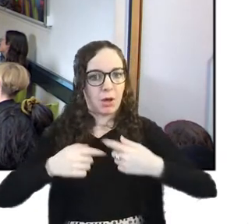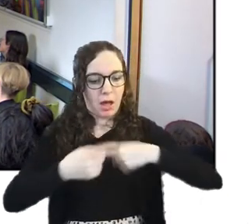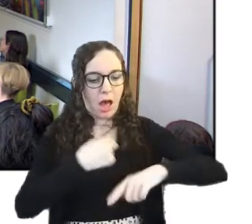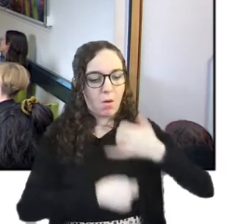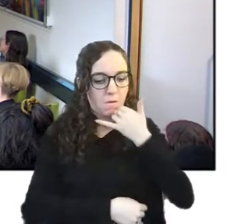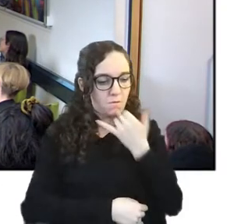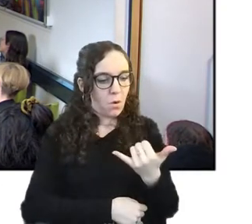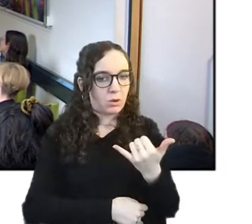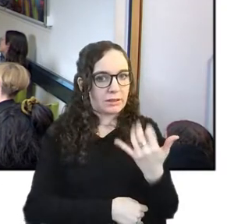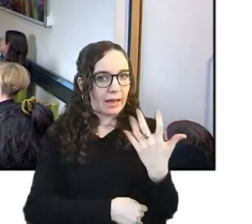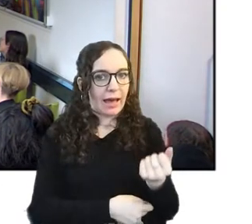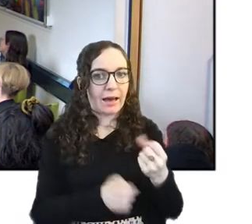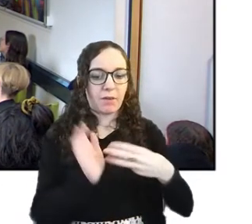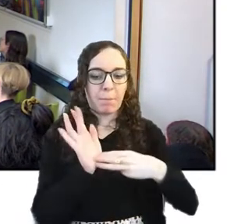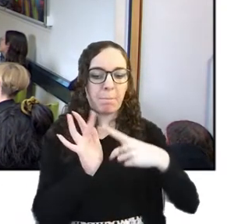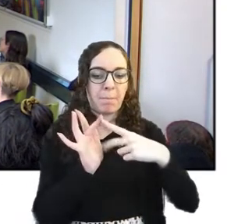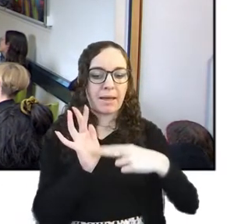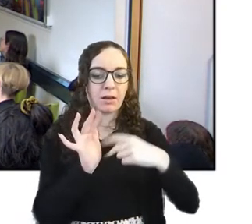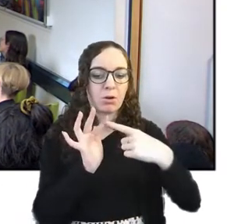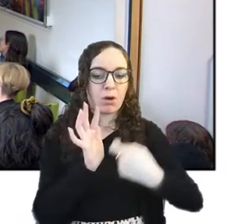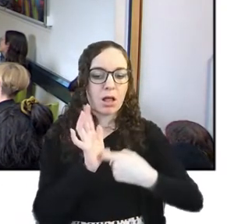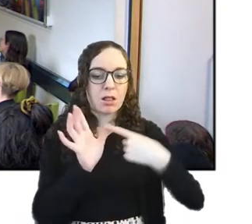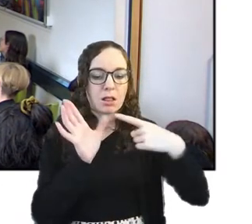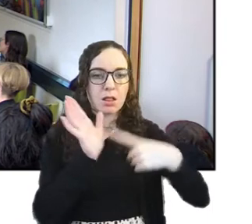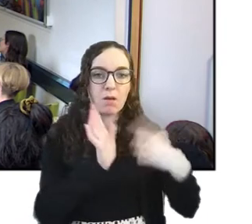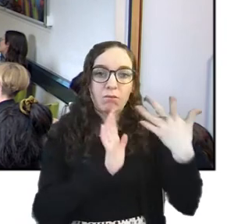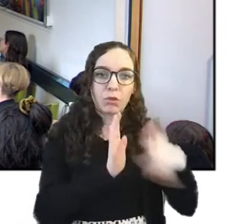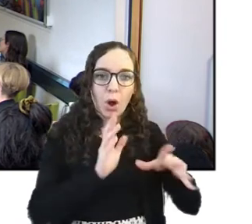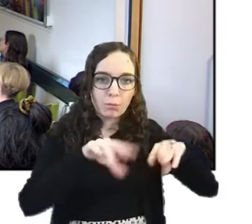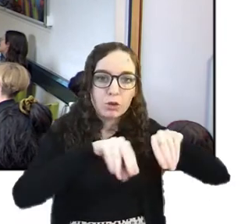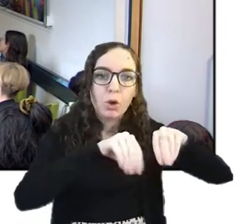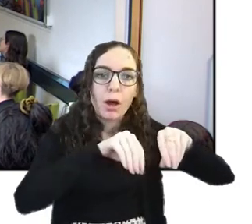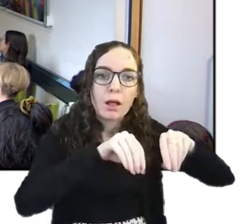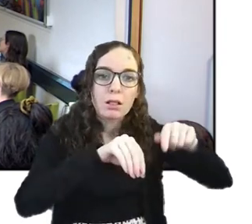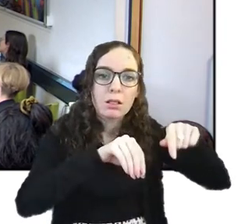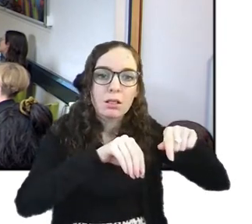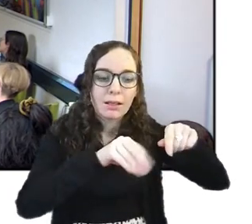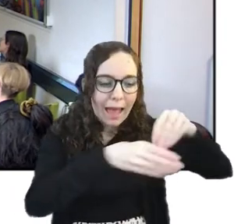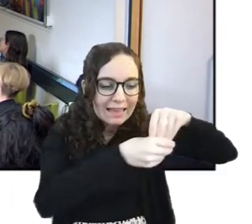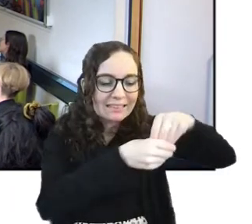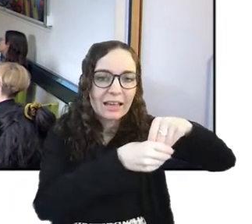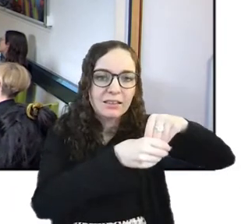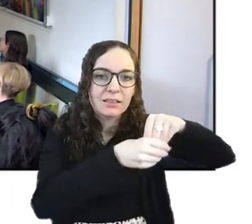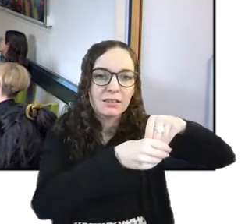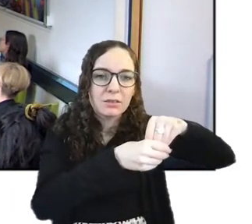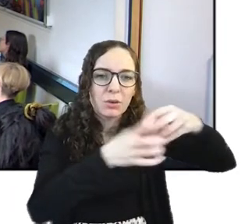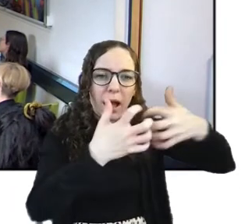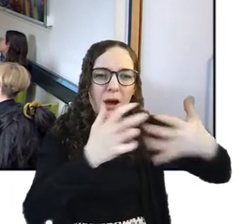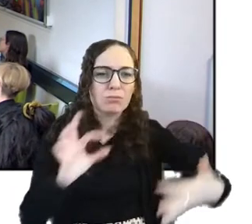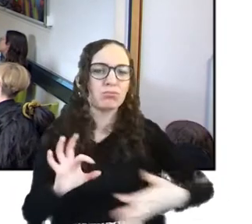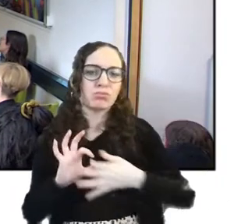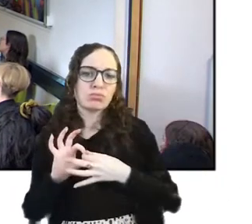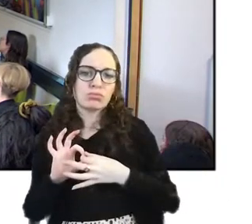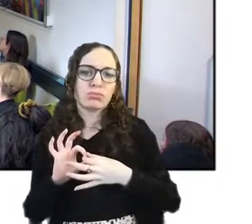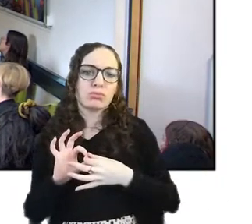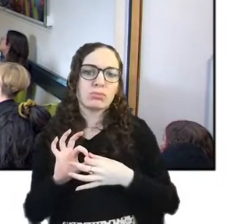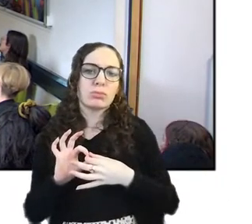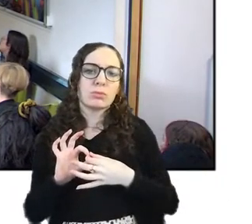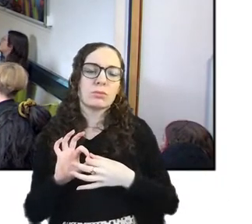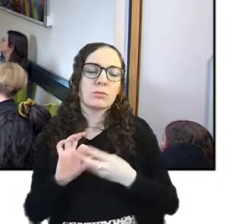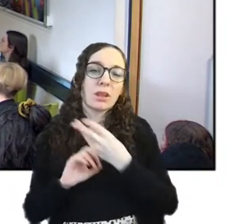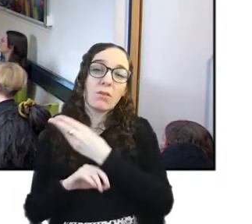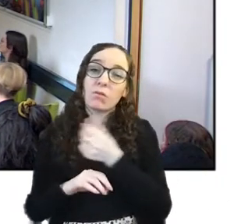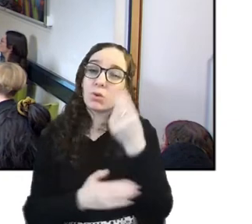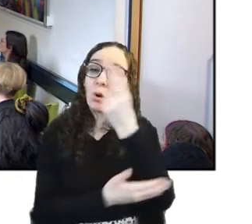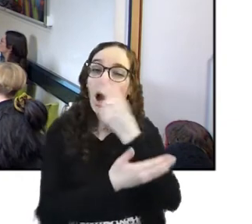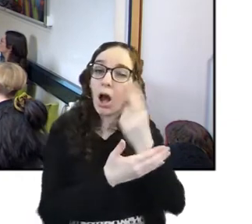soil um but i don't yet know how to do that but i think there's a couple of artists this weekend that are looking at like